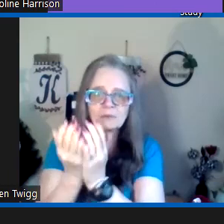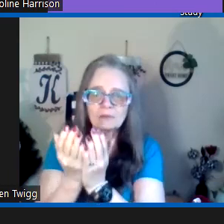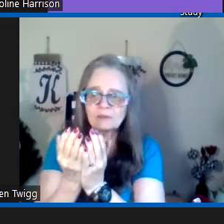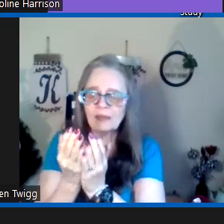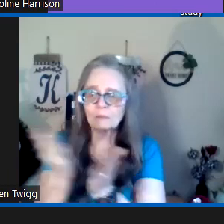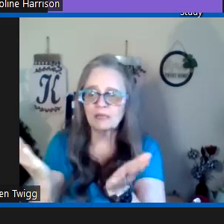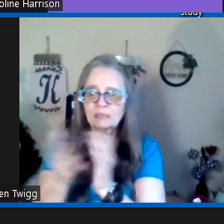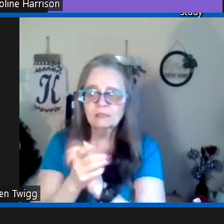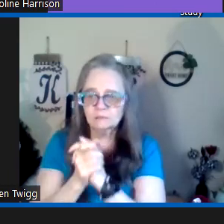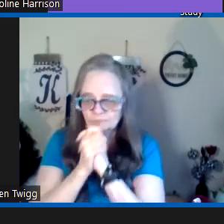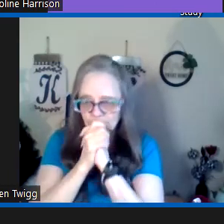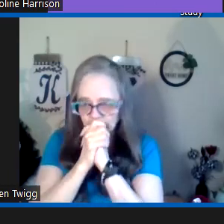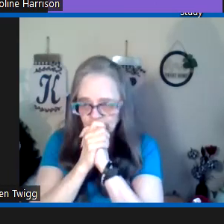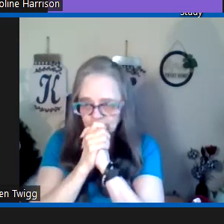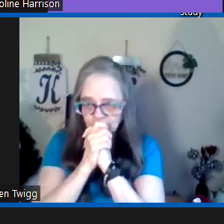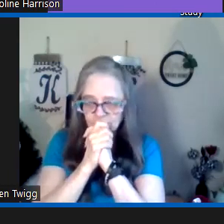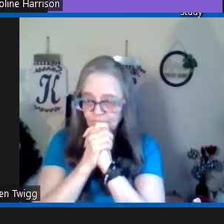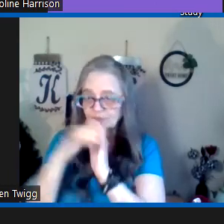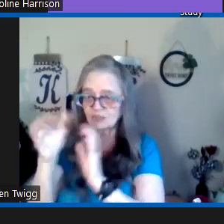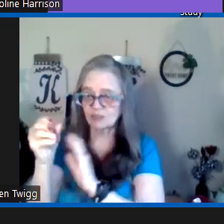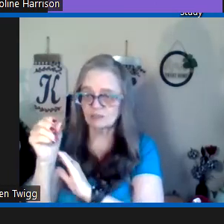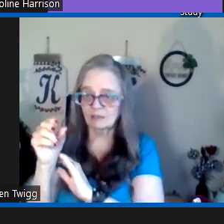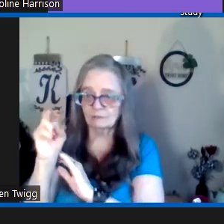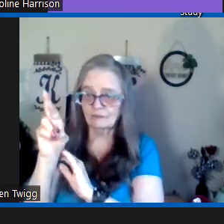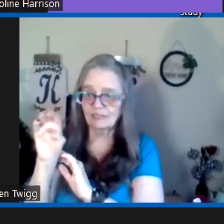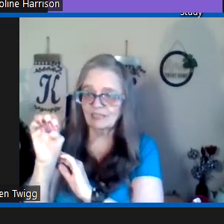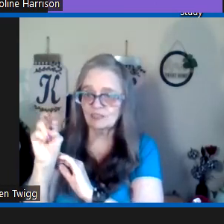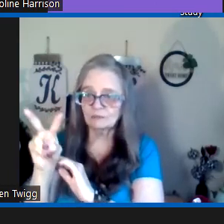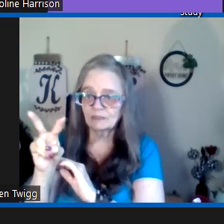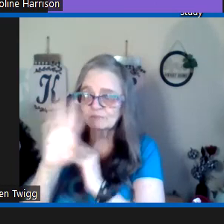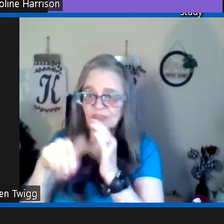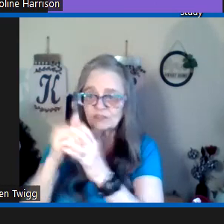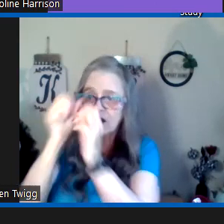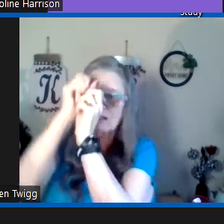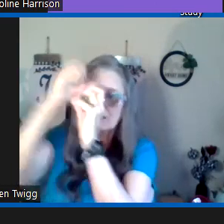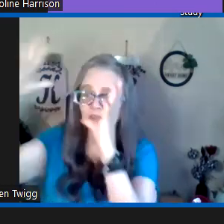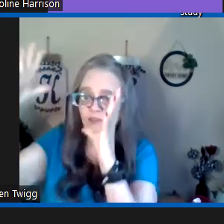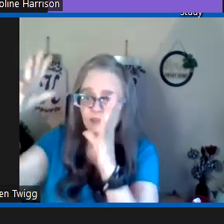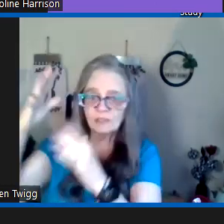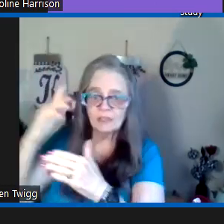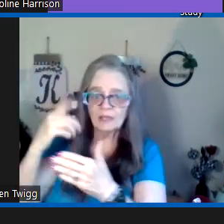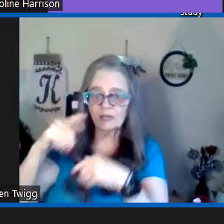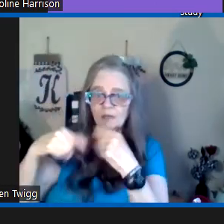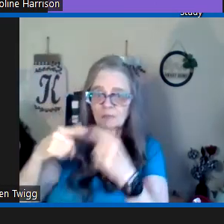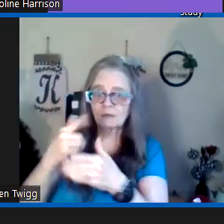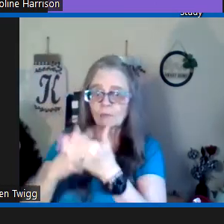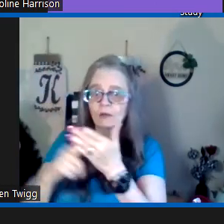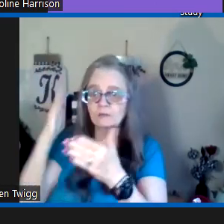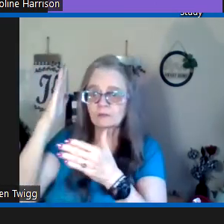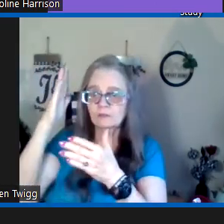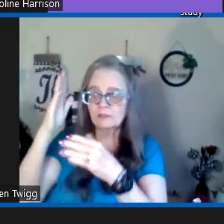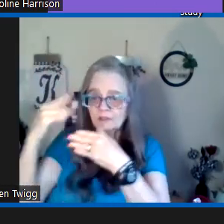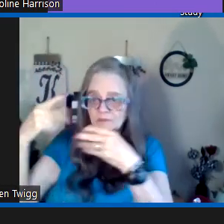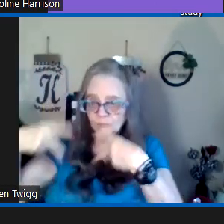in the bible that were that way for instance uh revelation it's all a vision about